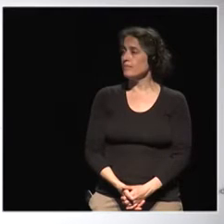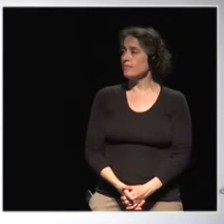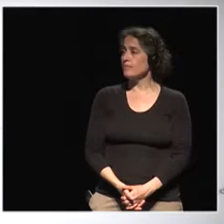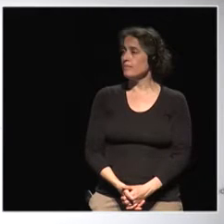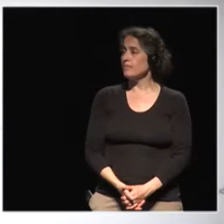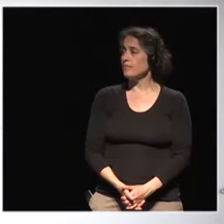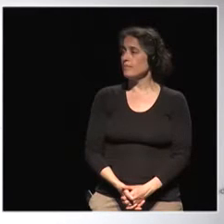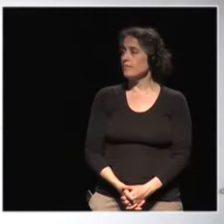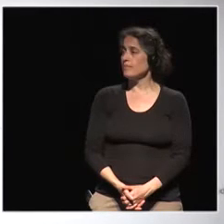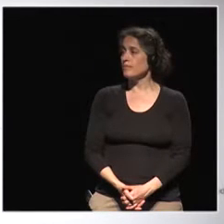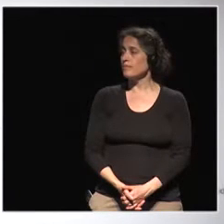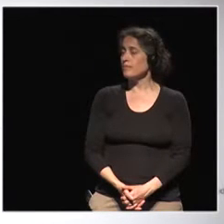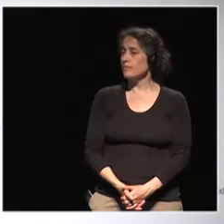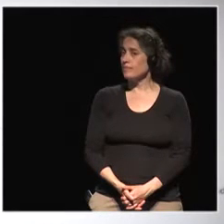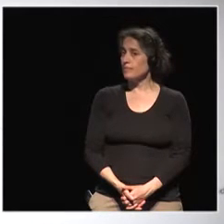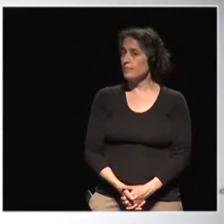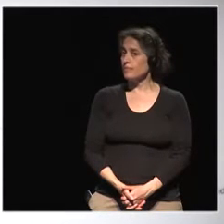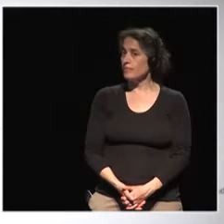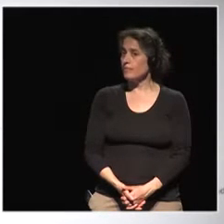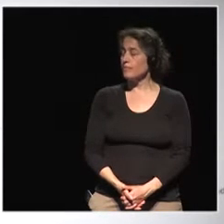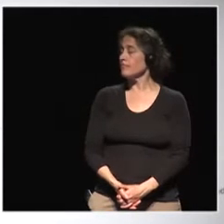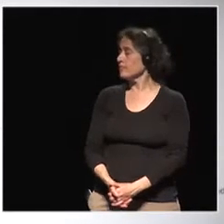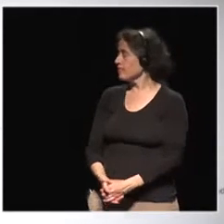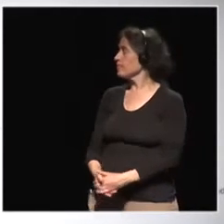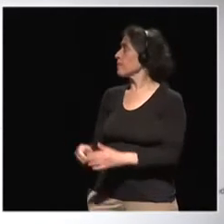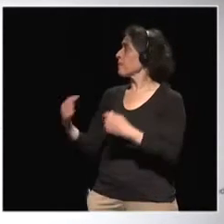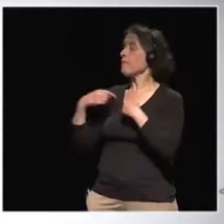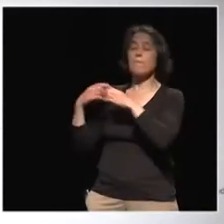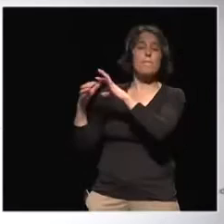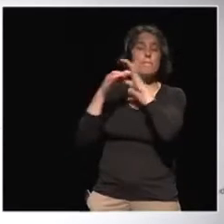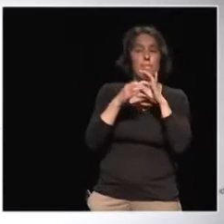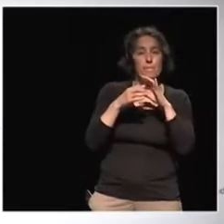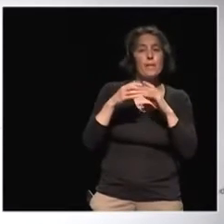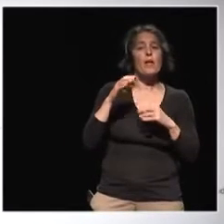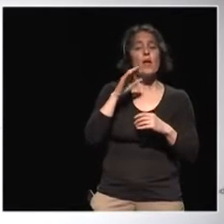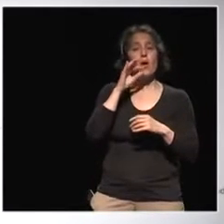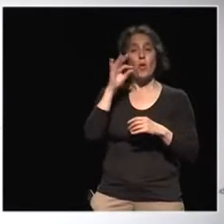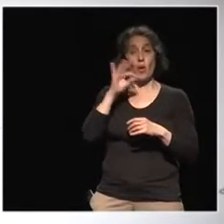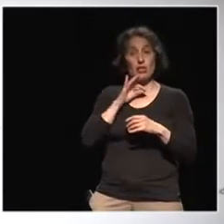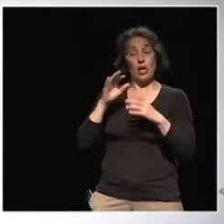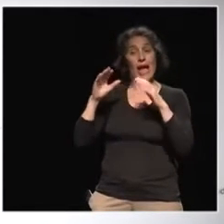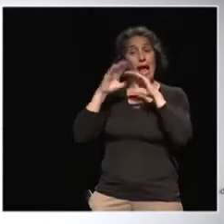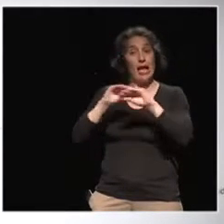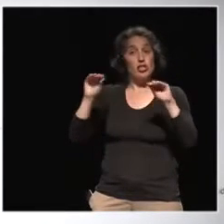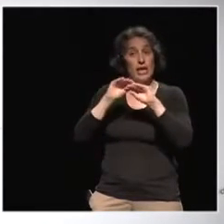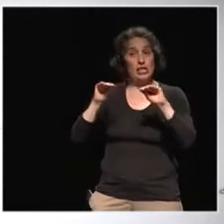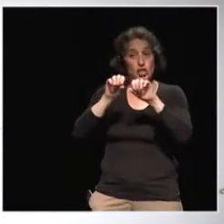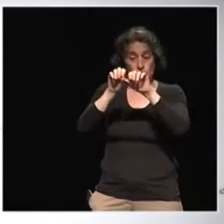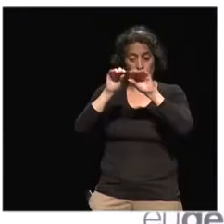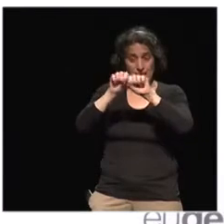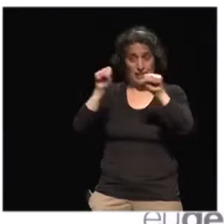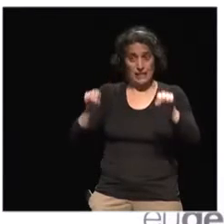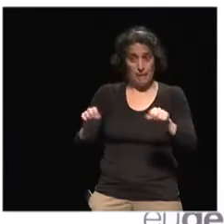So let me try to come back to the question you first posed to me on the education system. And related to this